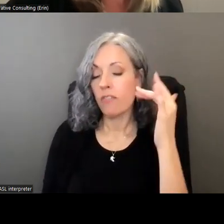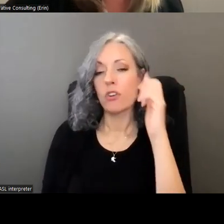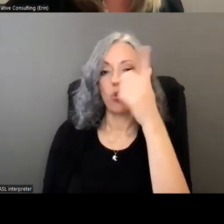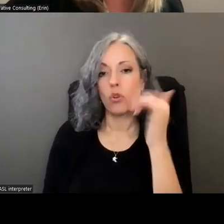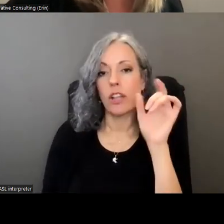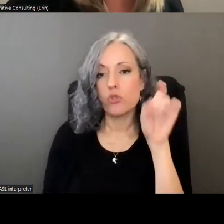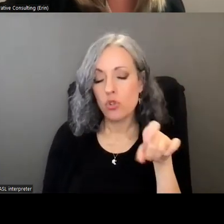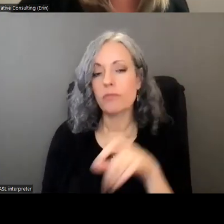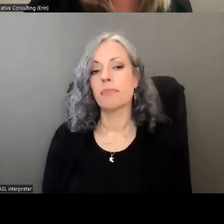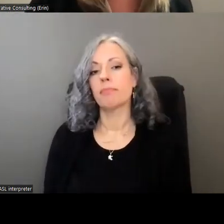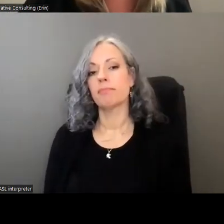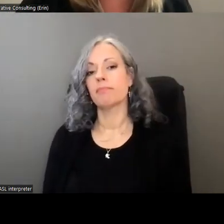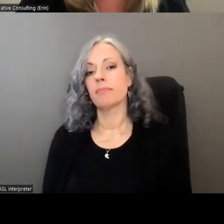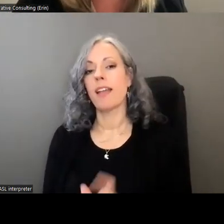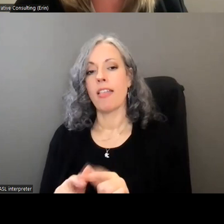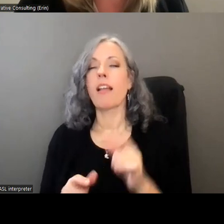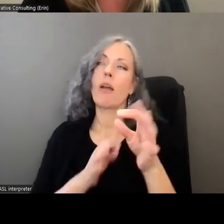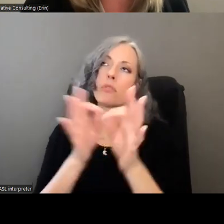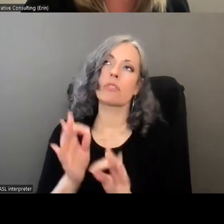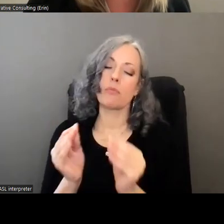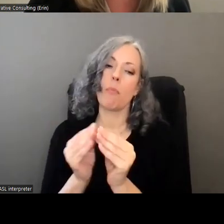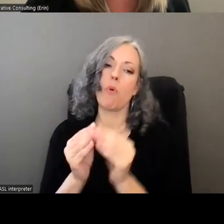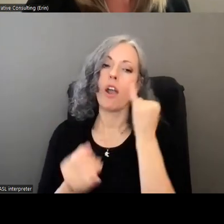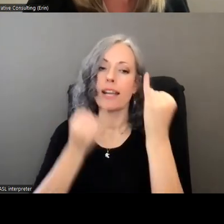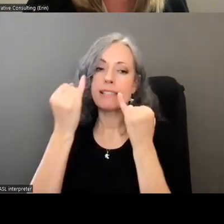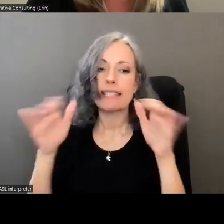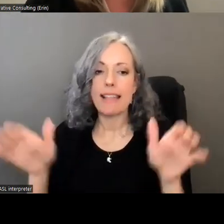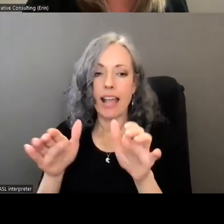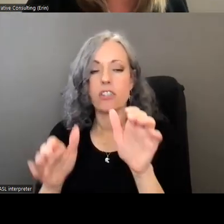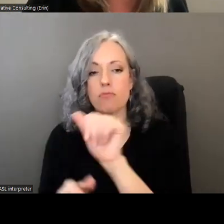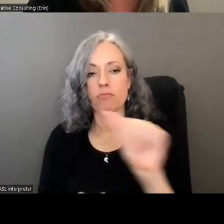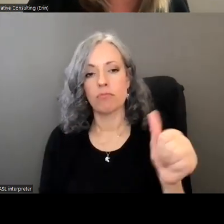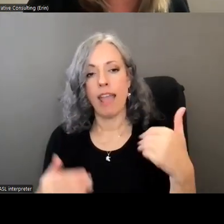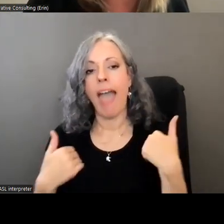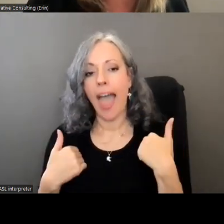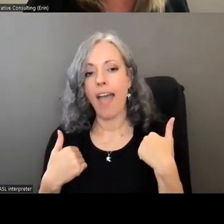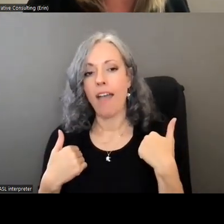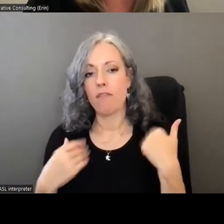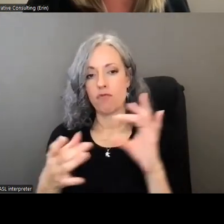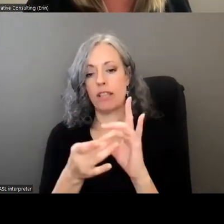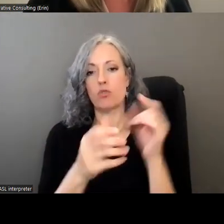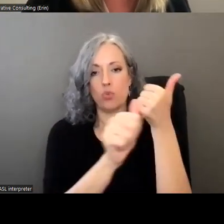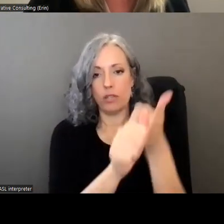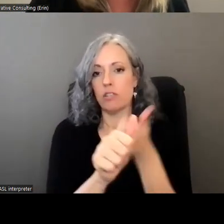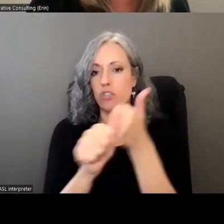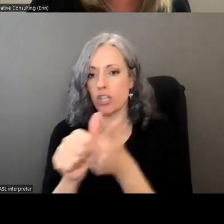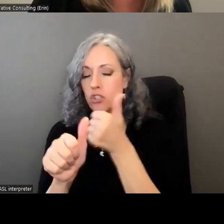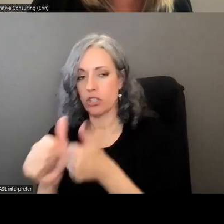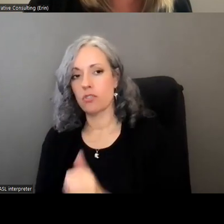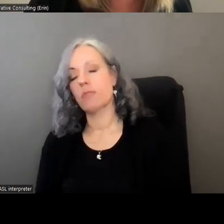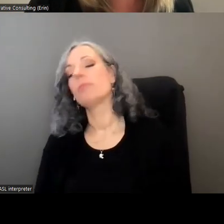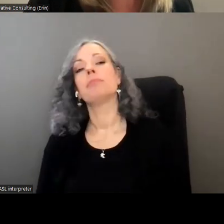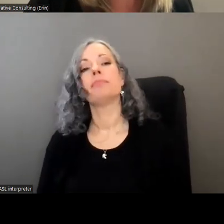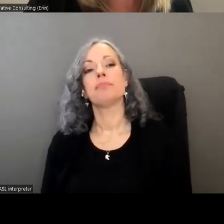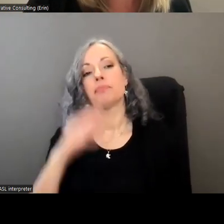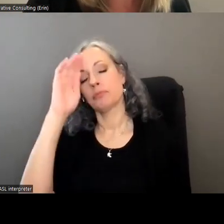be and then i'll go through again some ideas and actions that the triple a's had uh related to each of these traits so just to